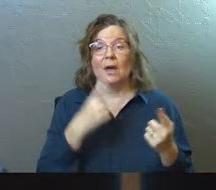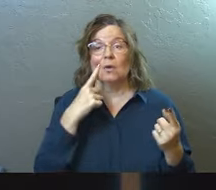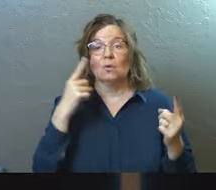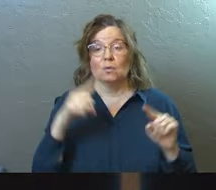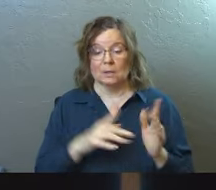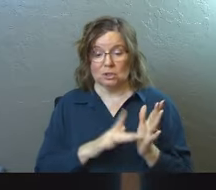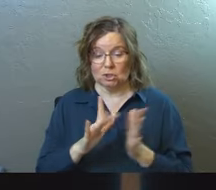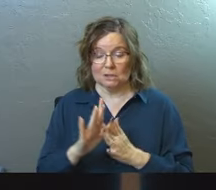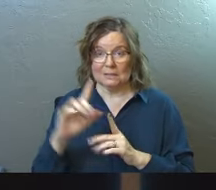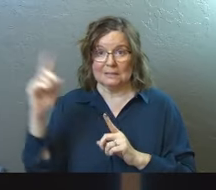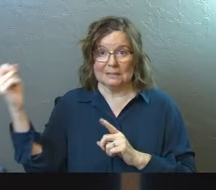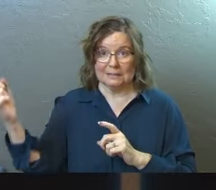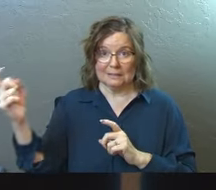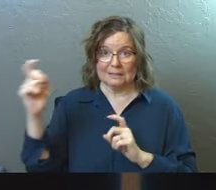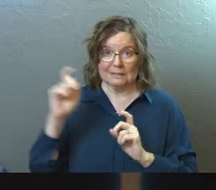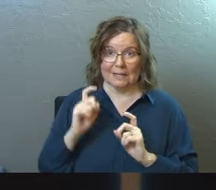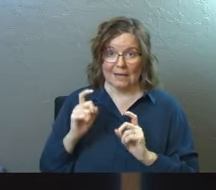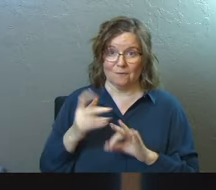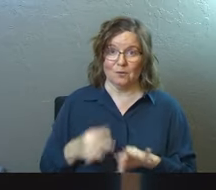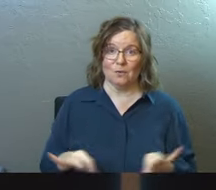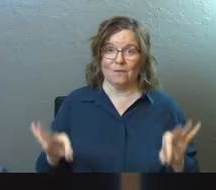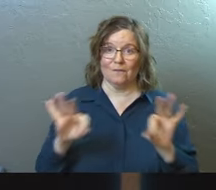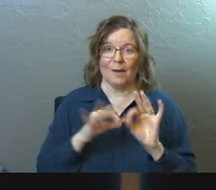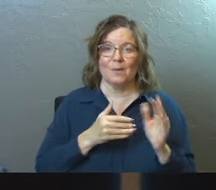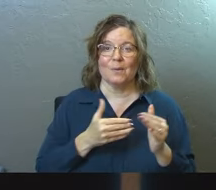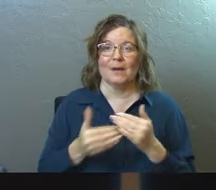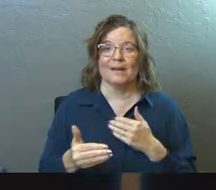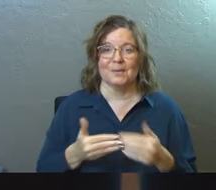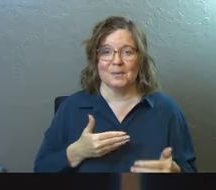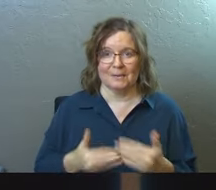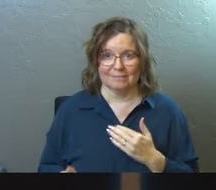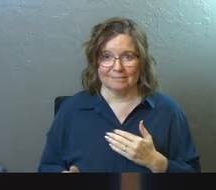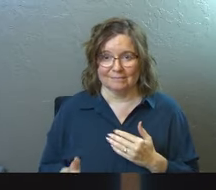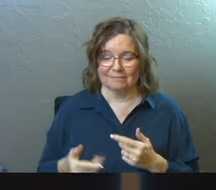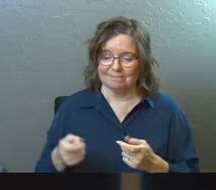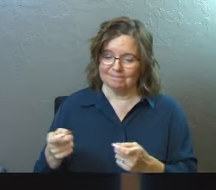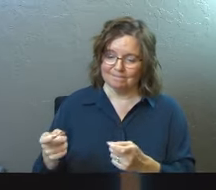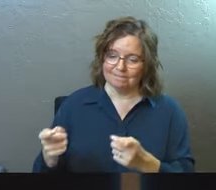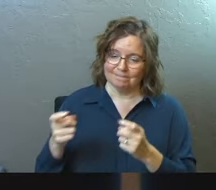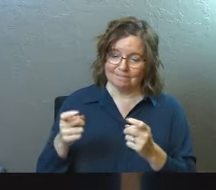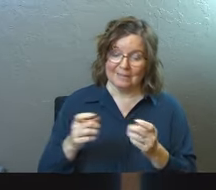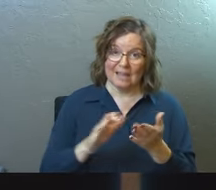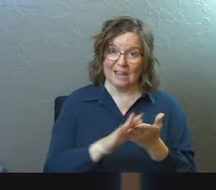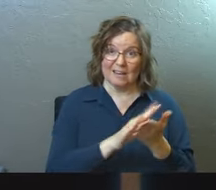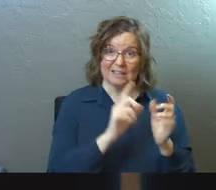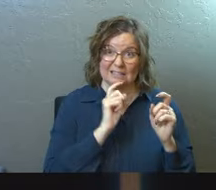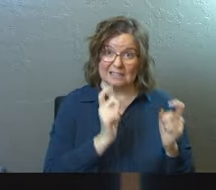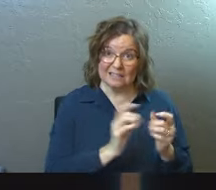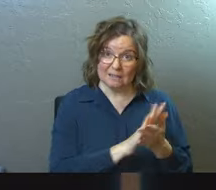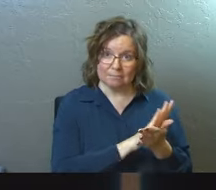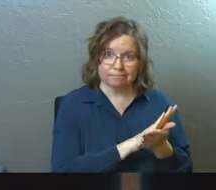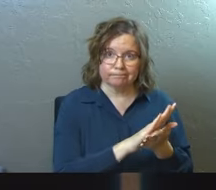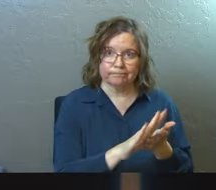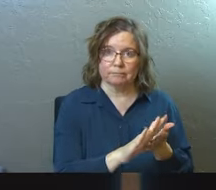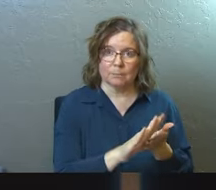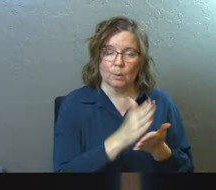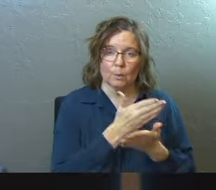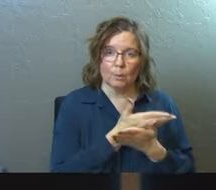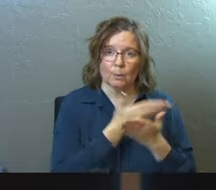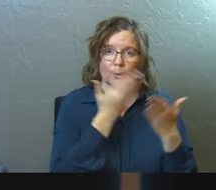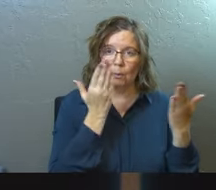that Jesus came and gave you value. that Jesus came and wiped the slate clean for you.